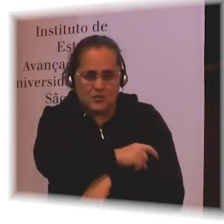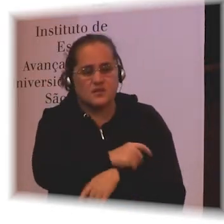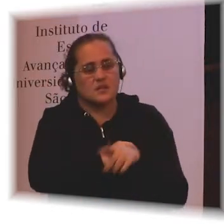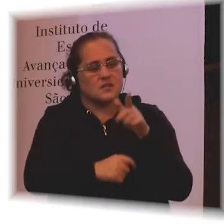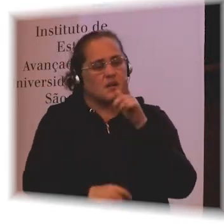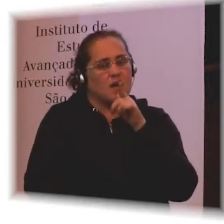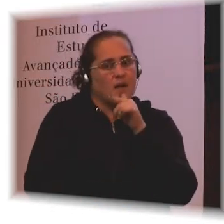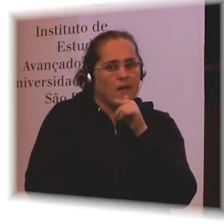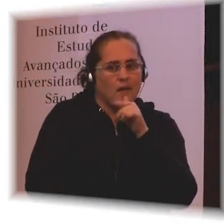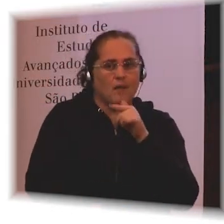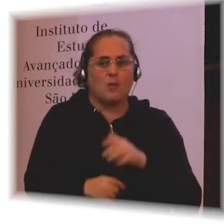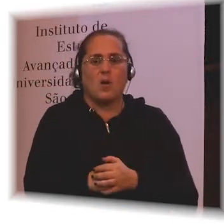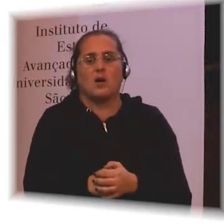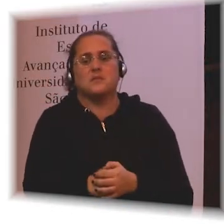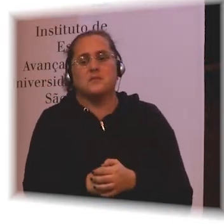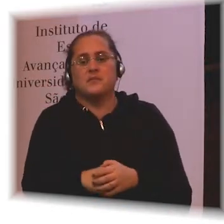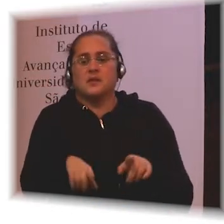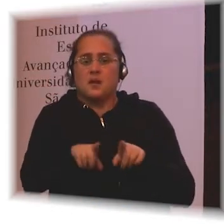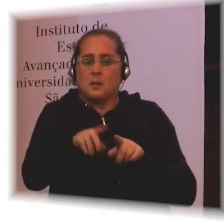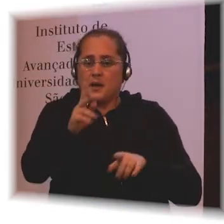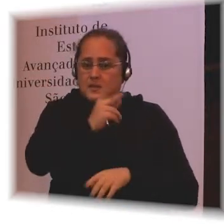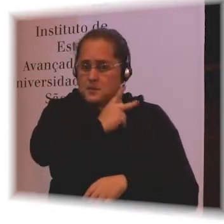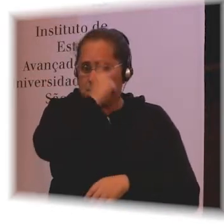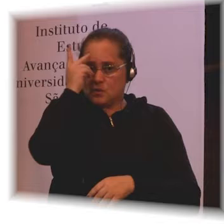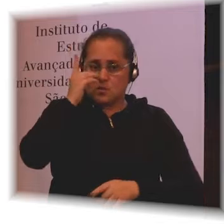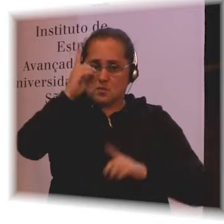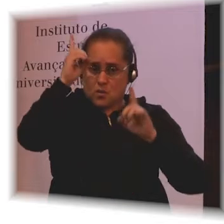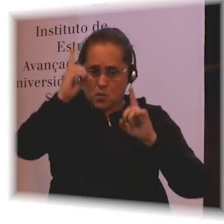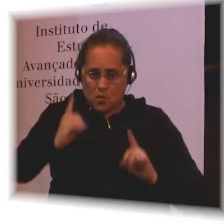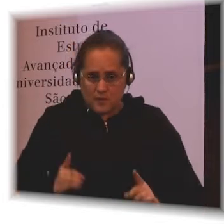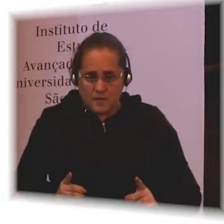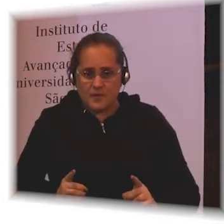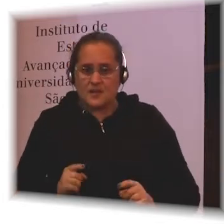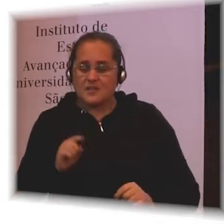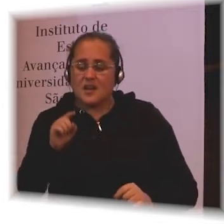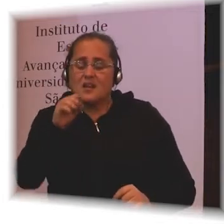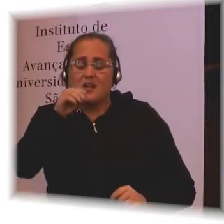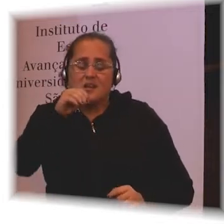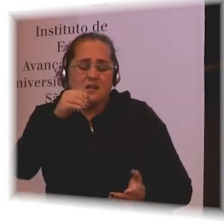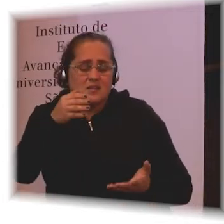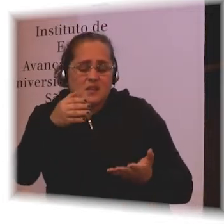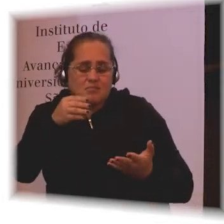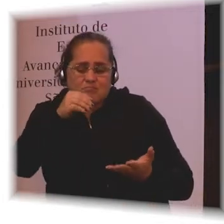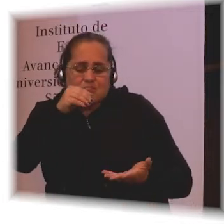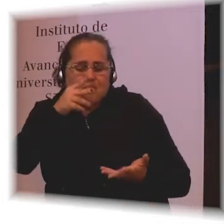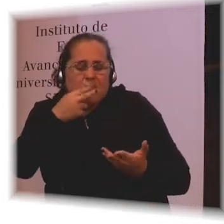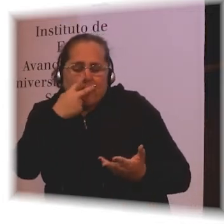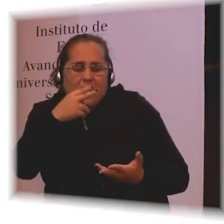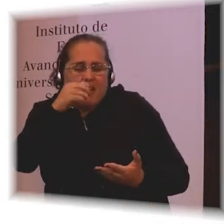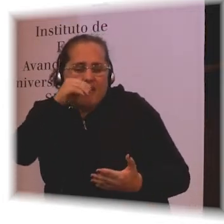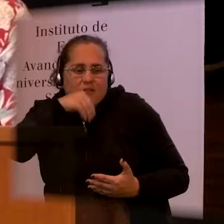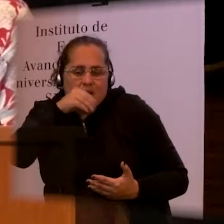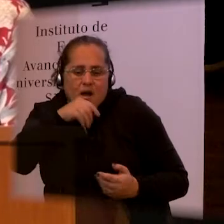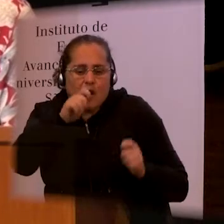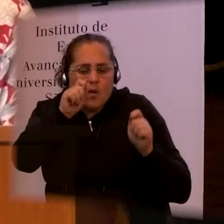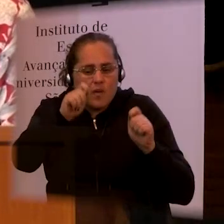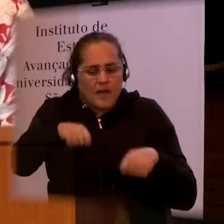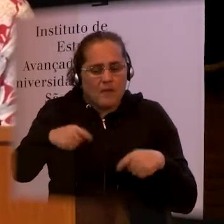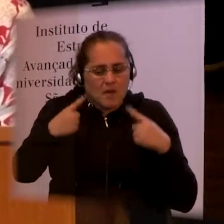People with disabilities are much more vulnerable to violence. And that's something that I've heard that you are working on here as well.